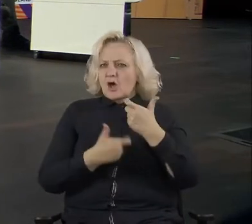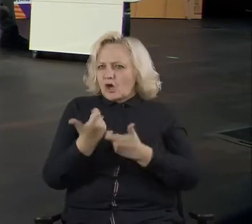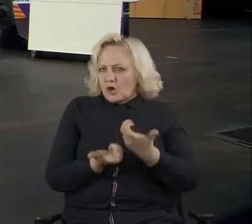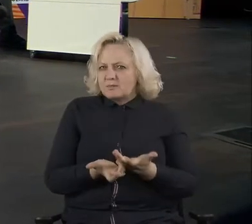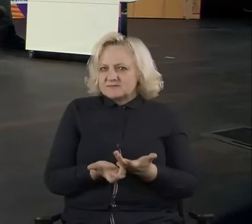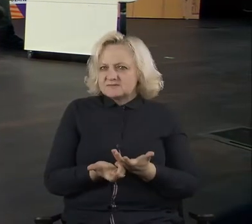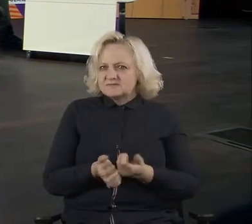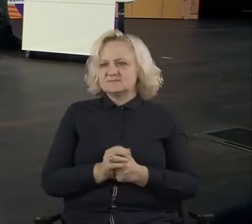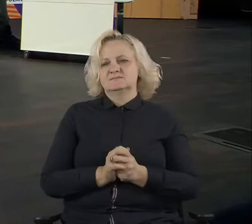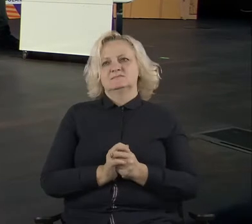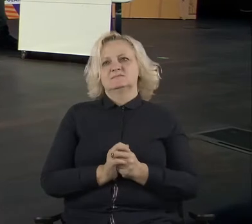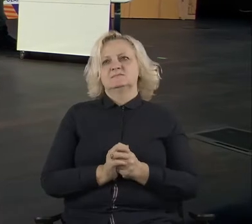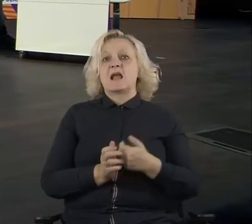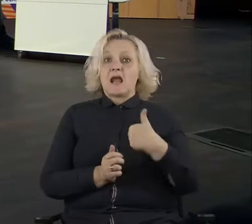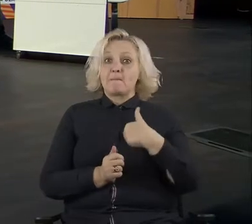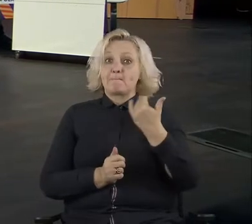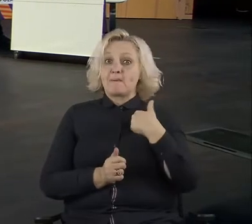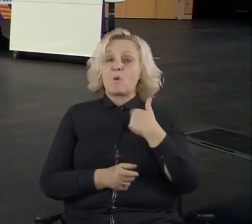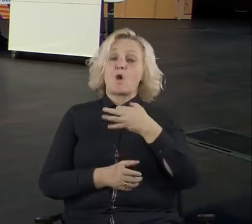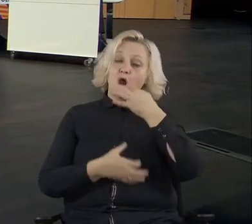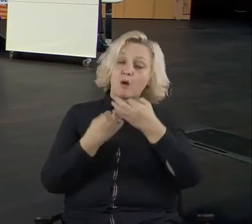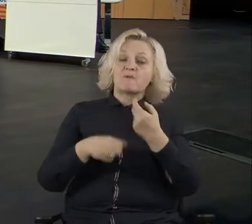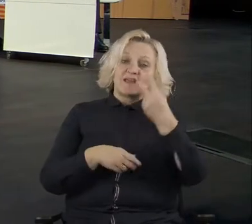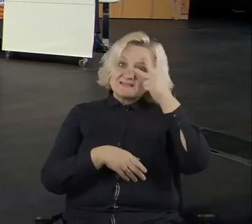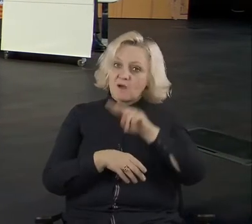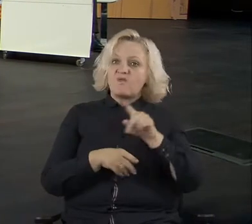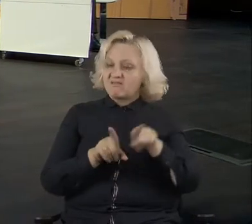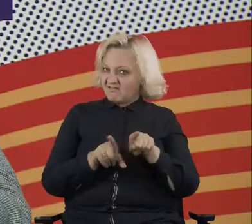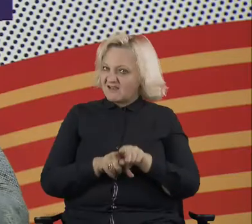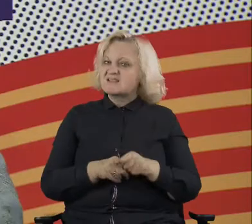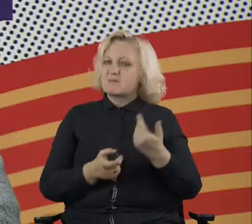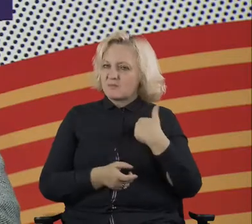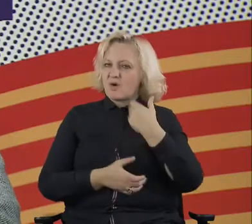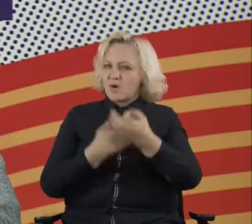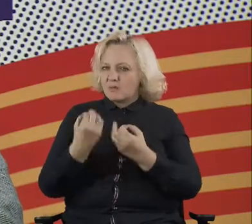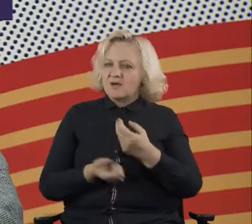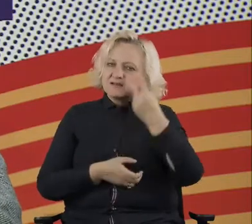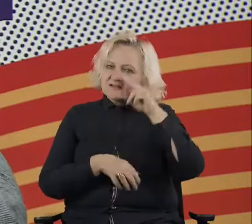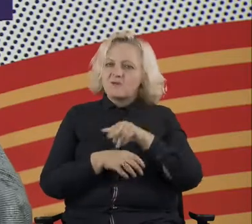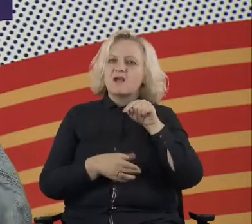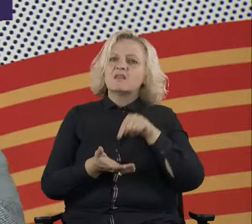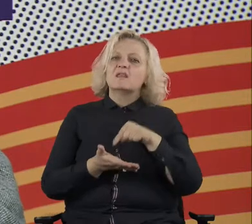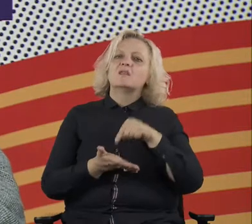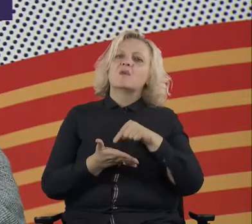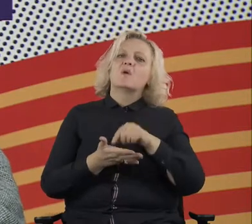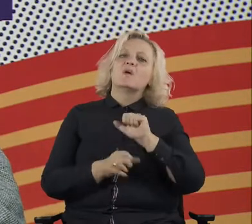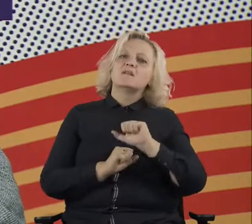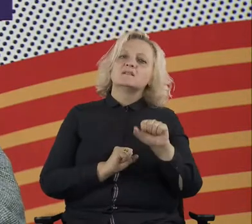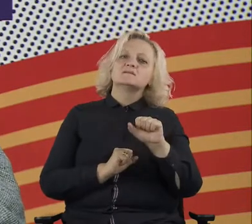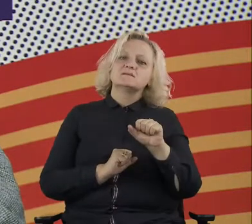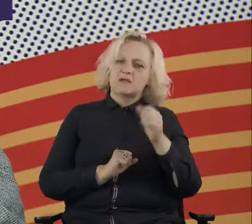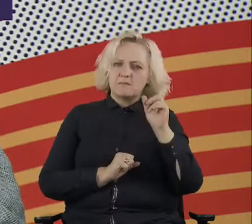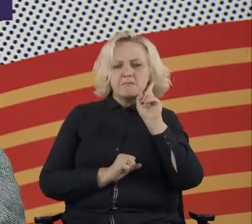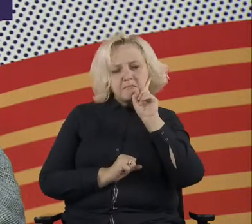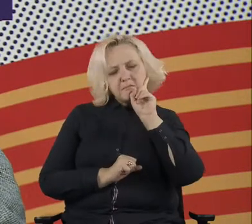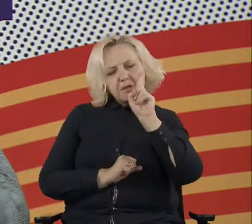we were talking about trust. think the, I think trust is the, is the real concept here today in this edition of PDF. So for